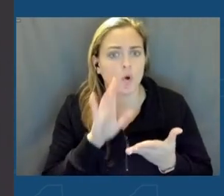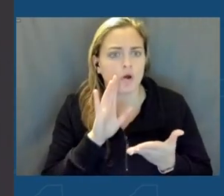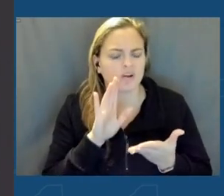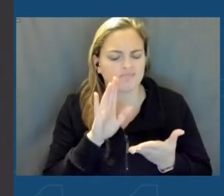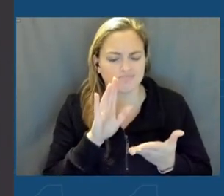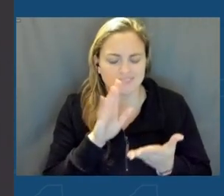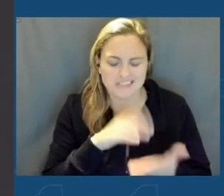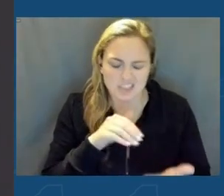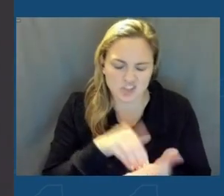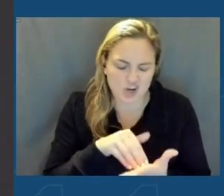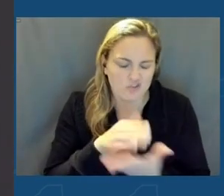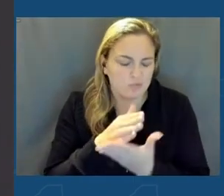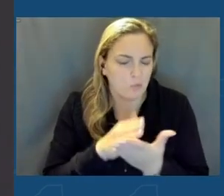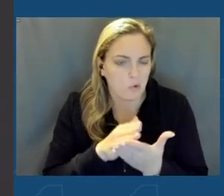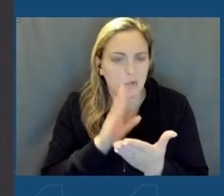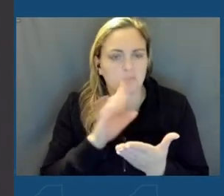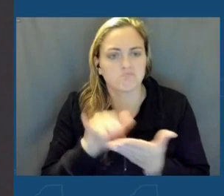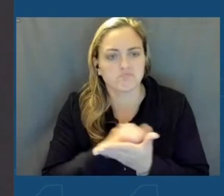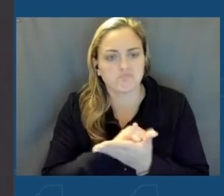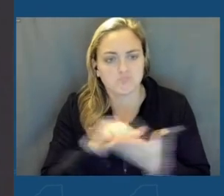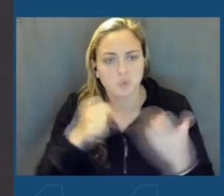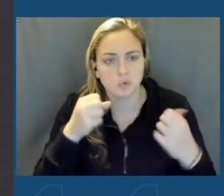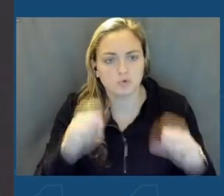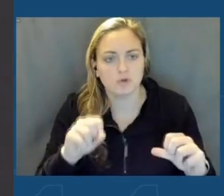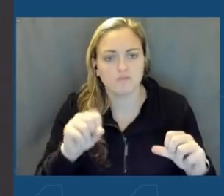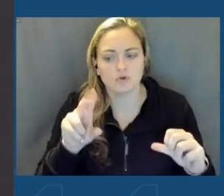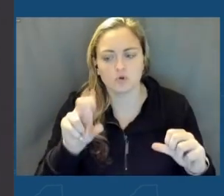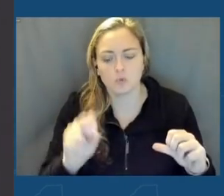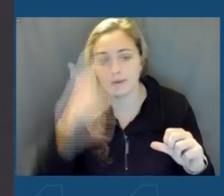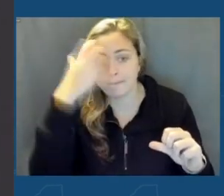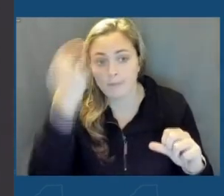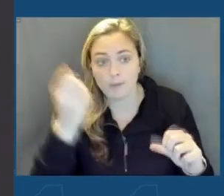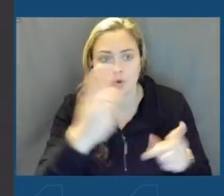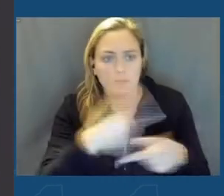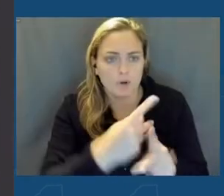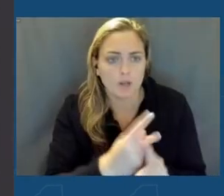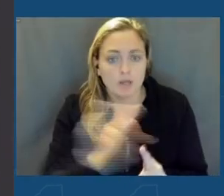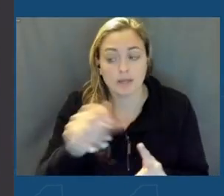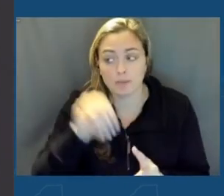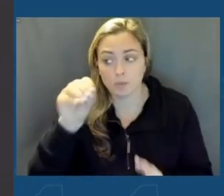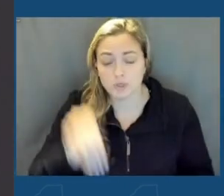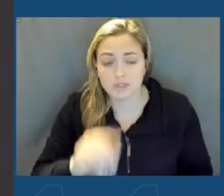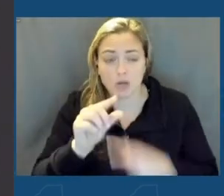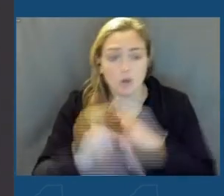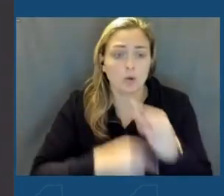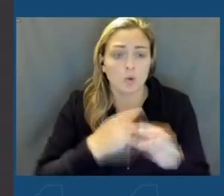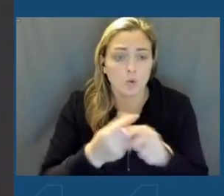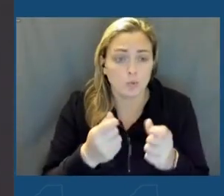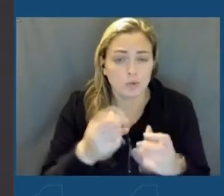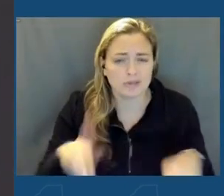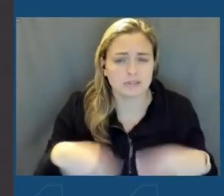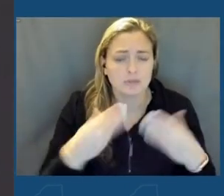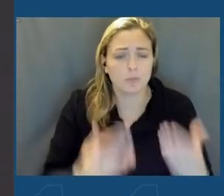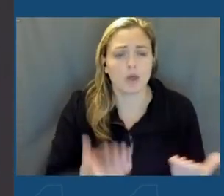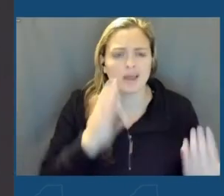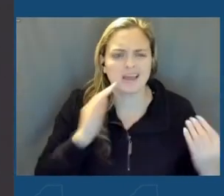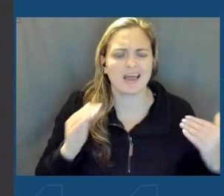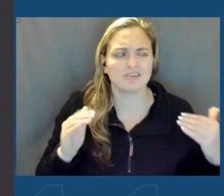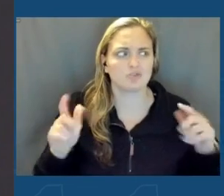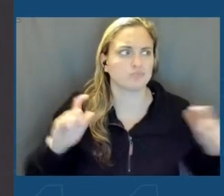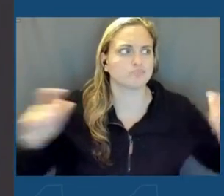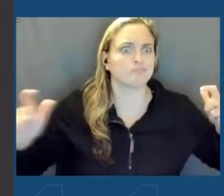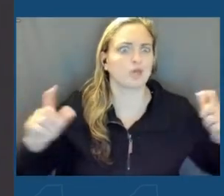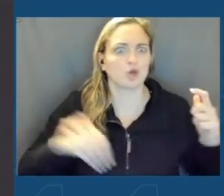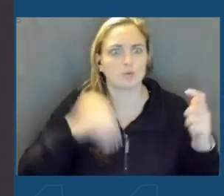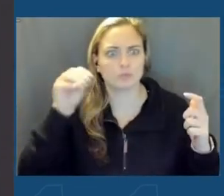Micron's strategy to grow U.S. memory production to 10% of the global supply in the next decade and to even a bigger